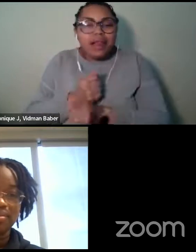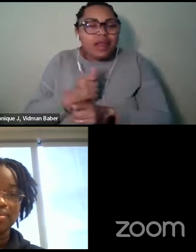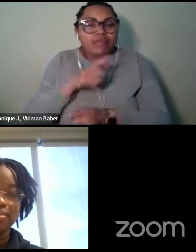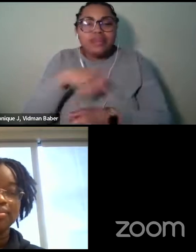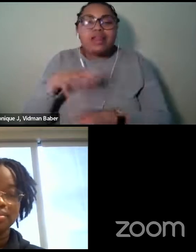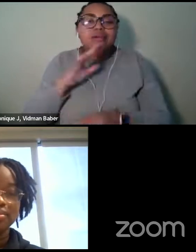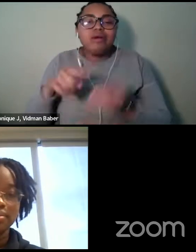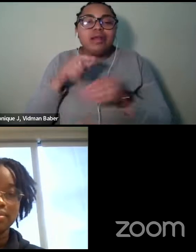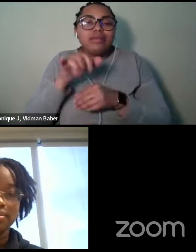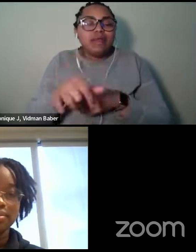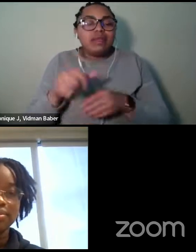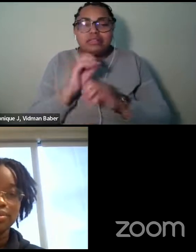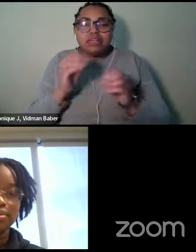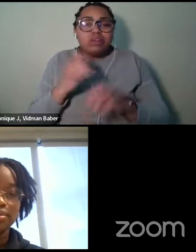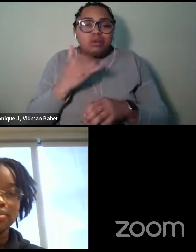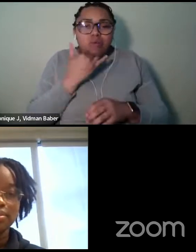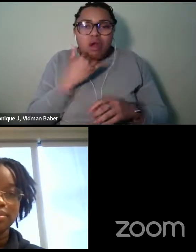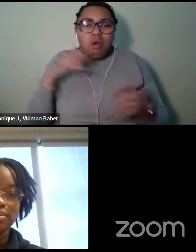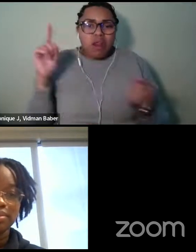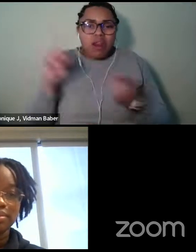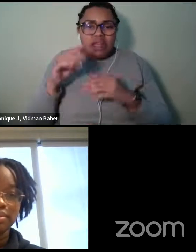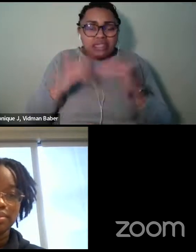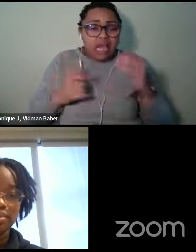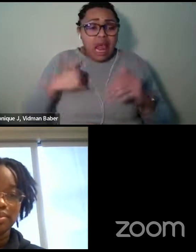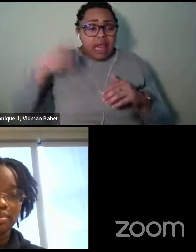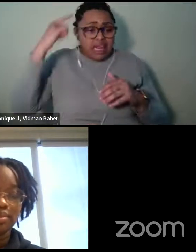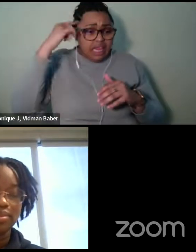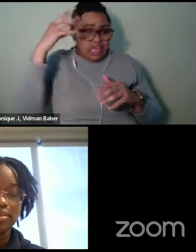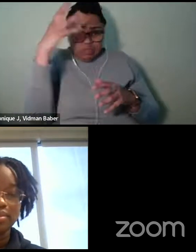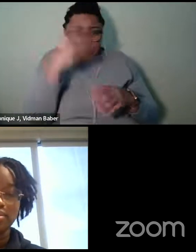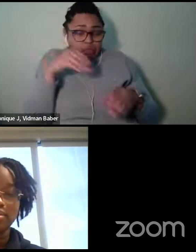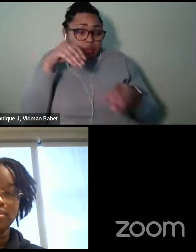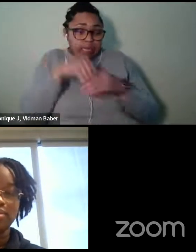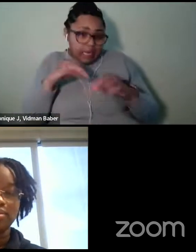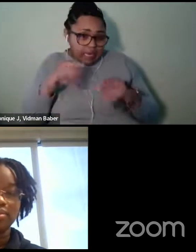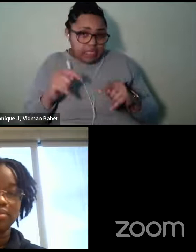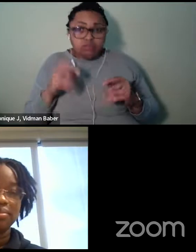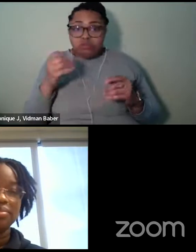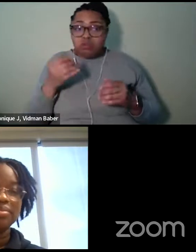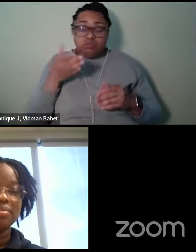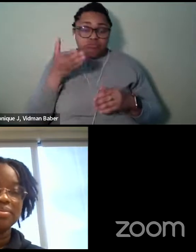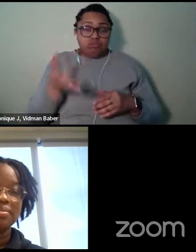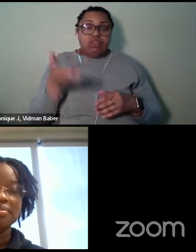or lesser than, you know, I think there's beauty in it. So there it is.